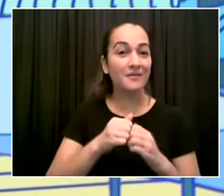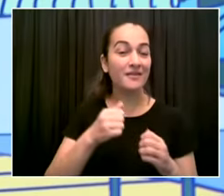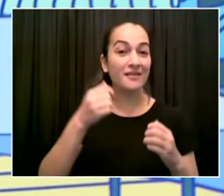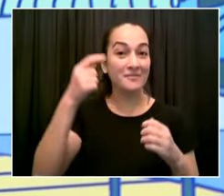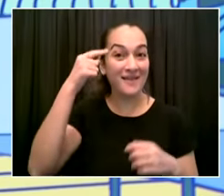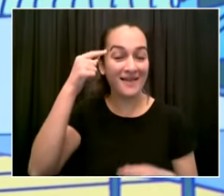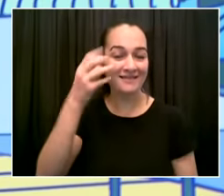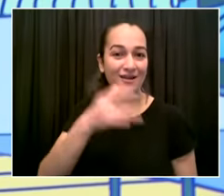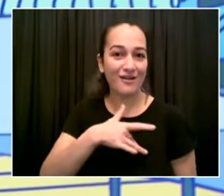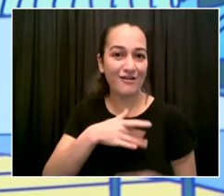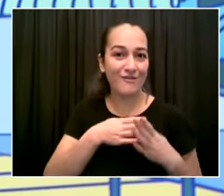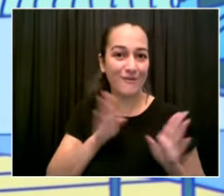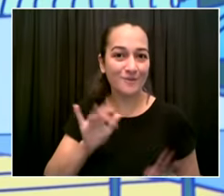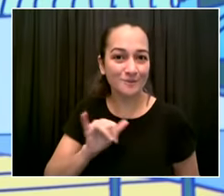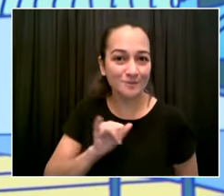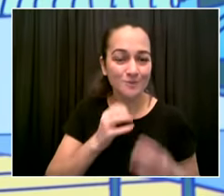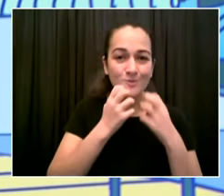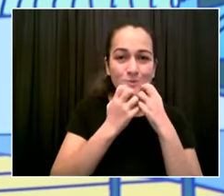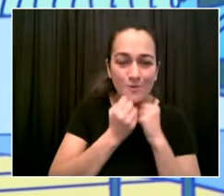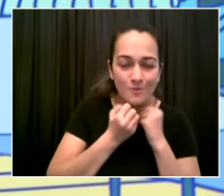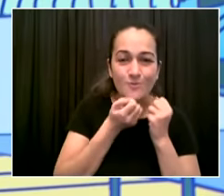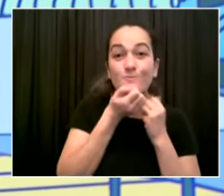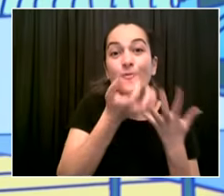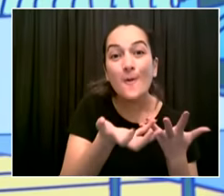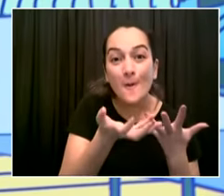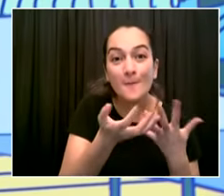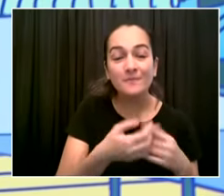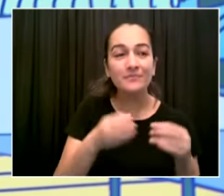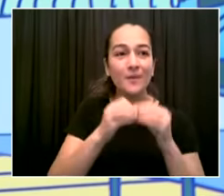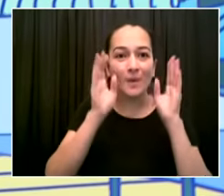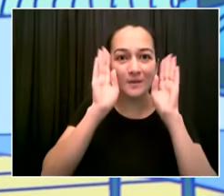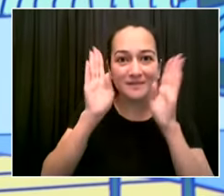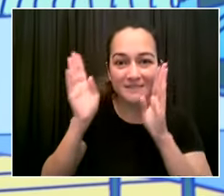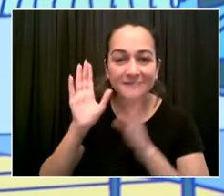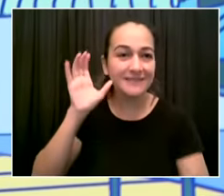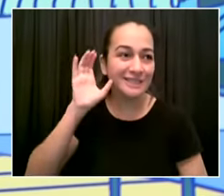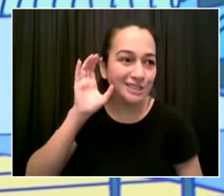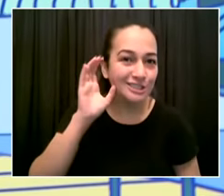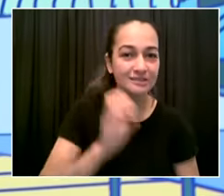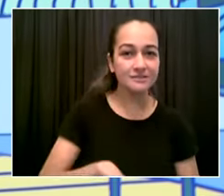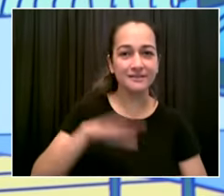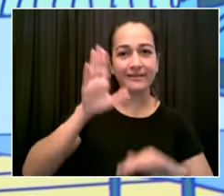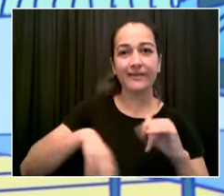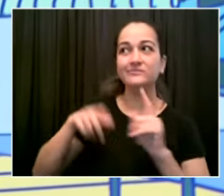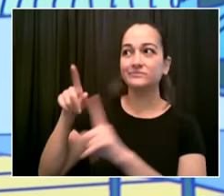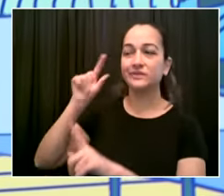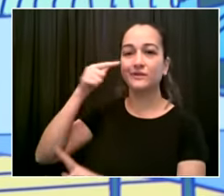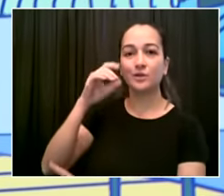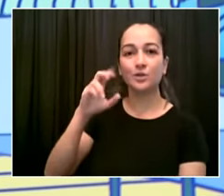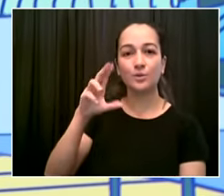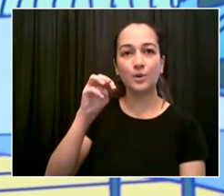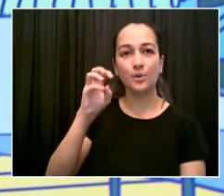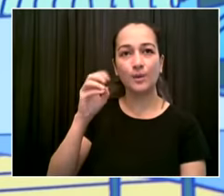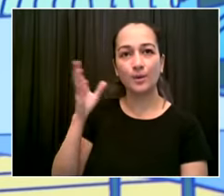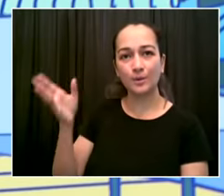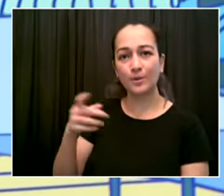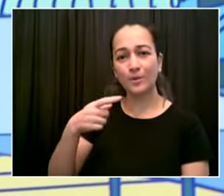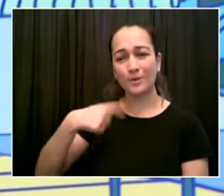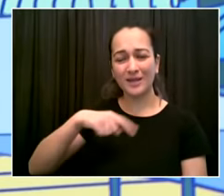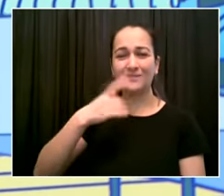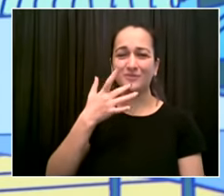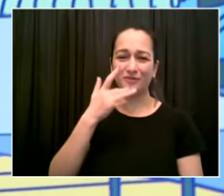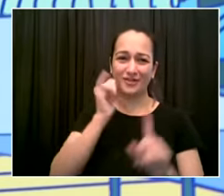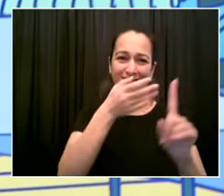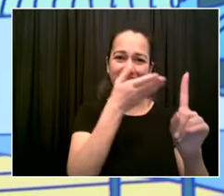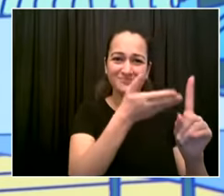exactly what we need for some healing in this state and the ability to move forward so i'm appreciating uh what she's going to be doing and i'm looking